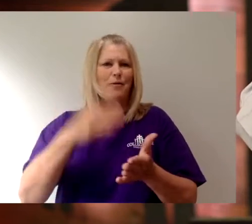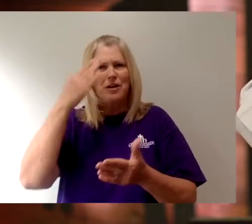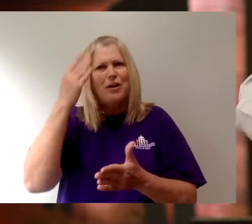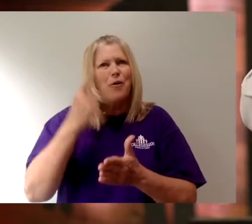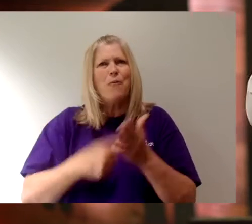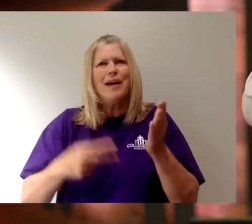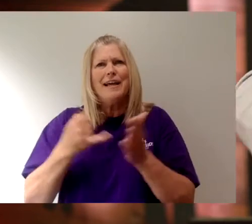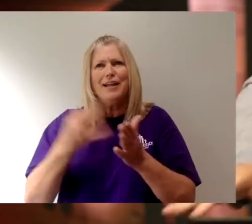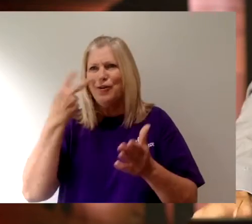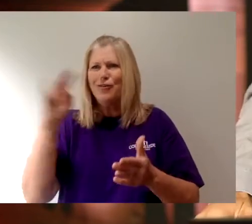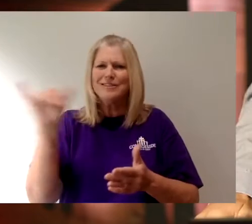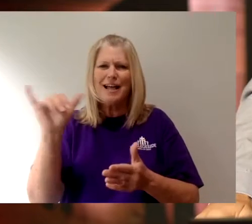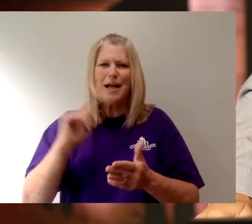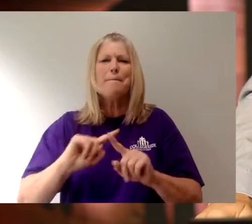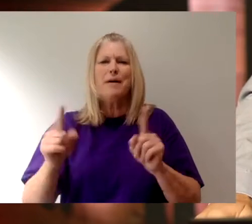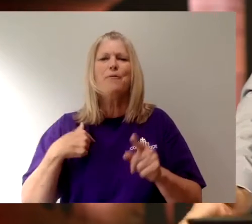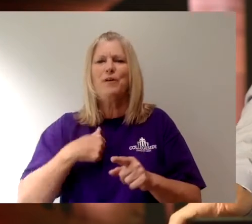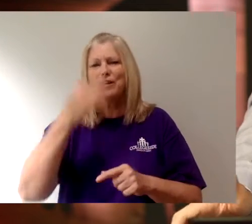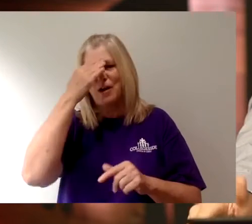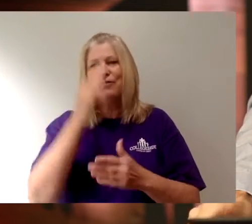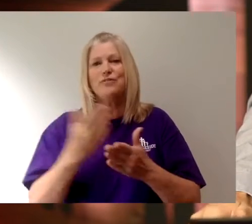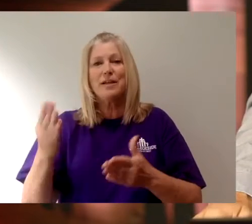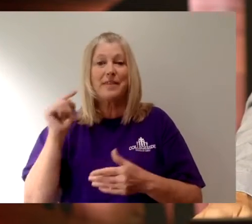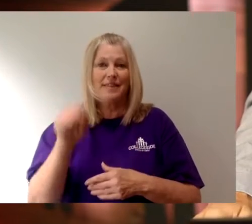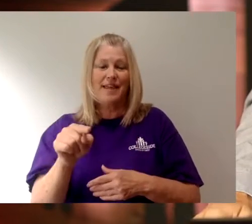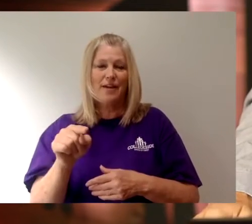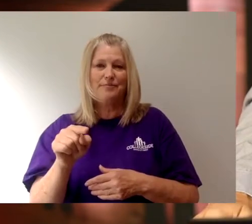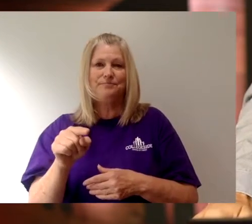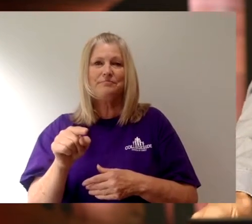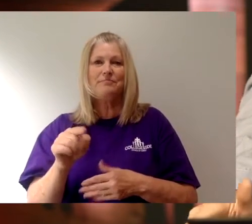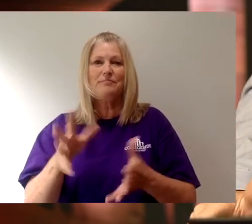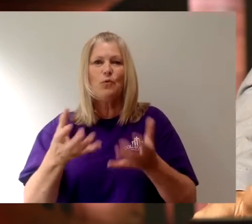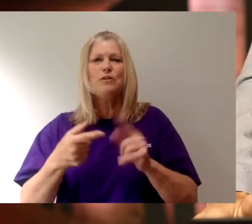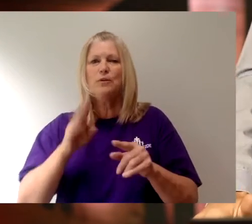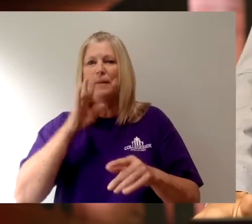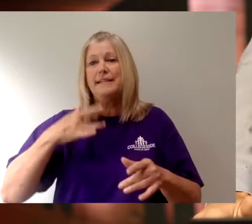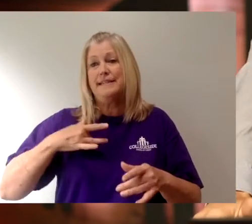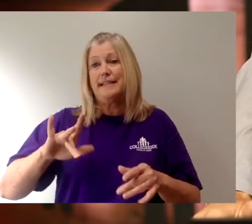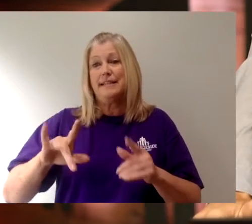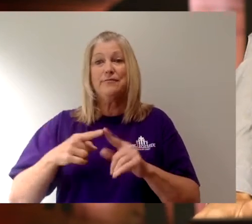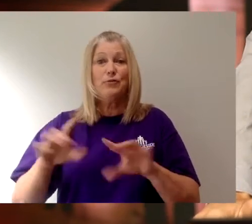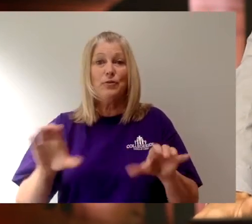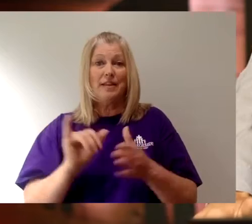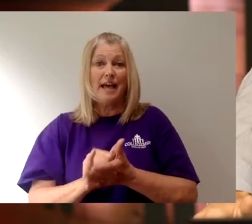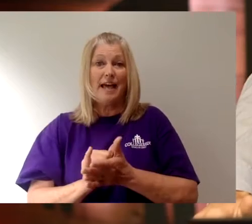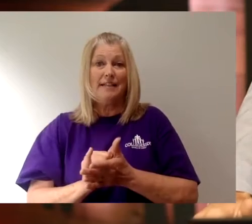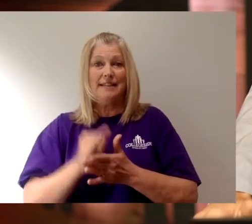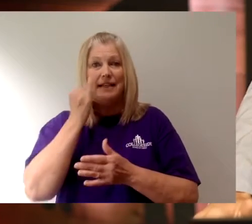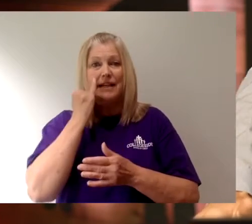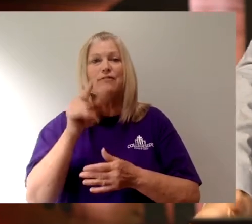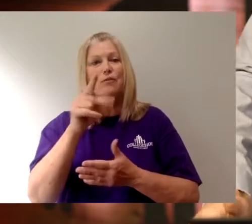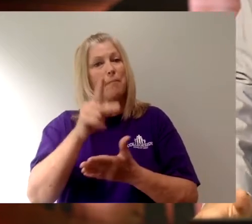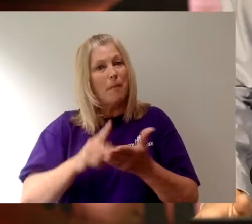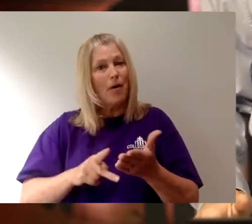but we know that there's something there. And we want to be sensitive to that. So I think it's important for you to know that. If you